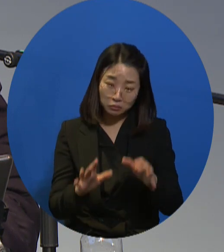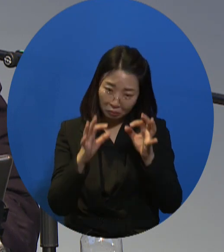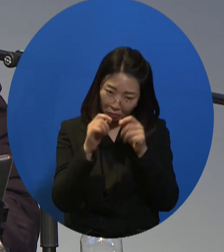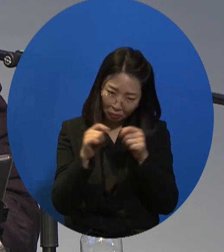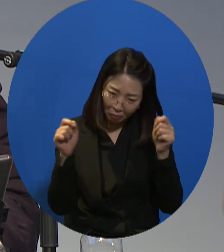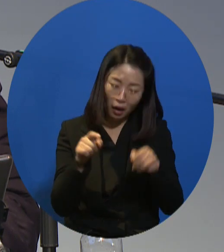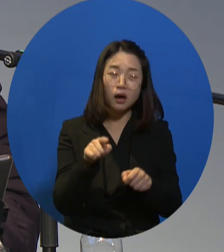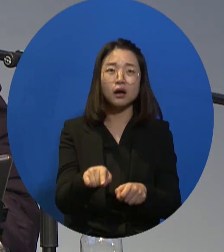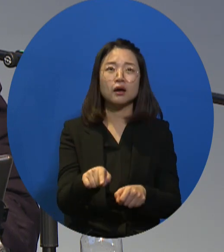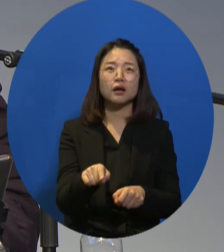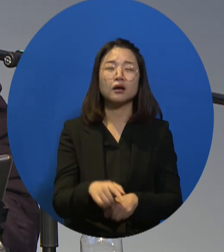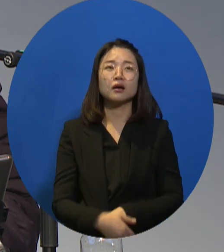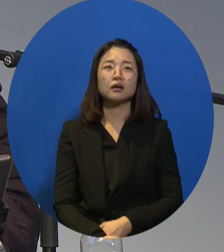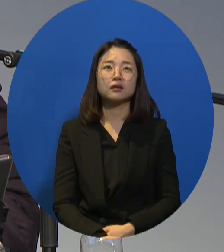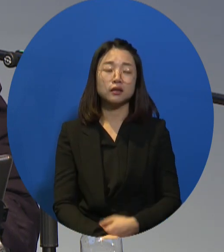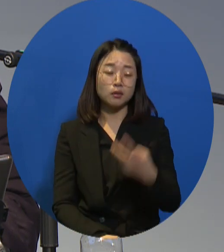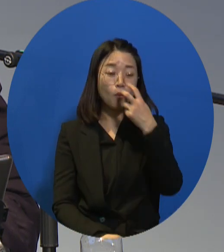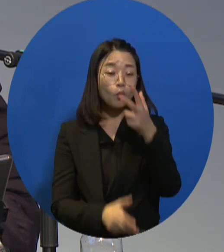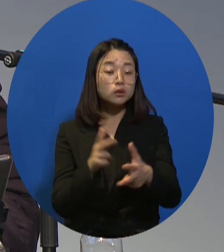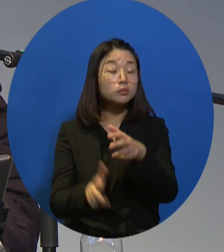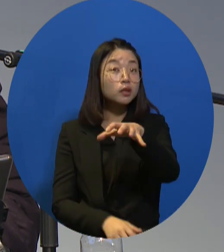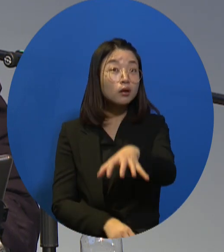So that was a very harsh reality.